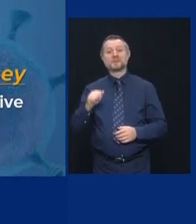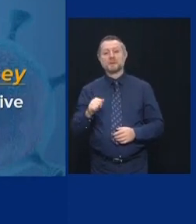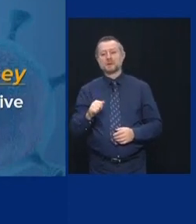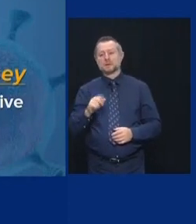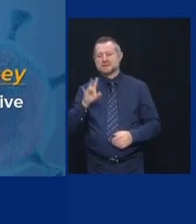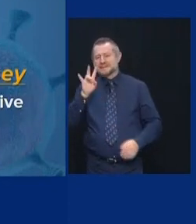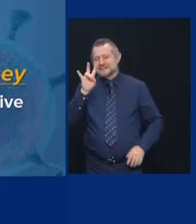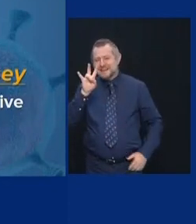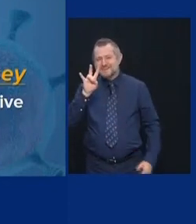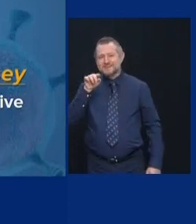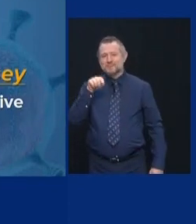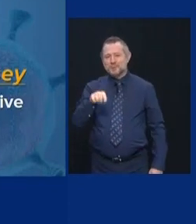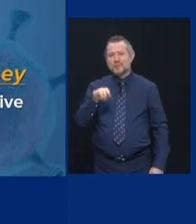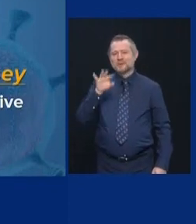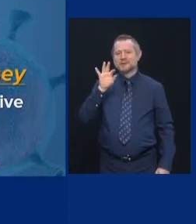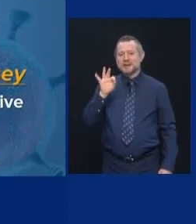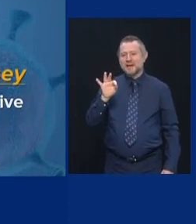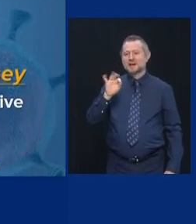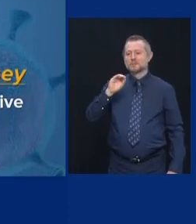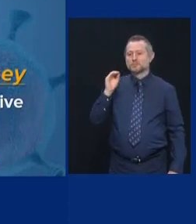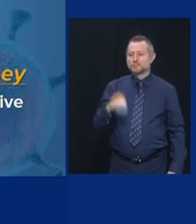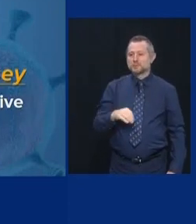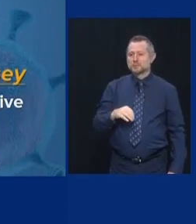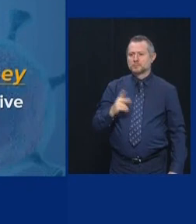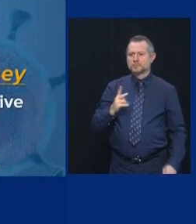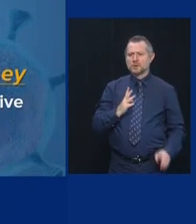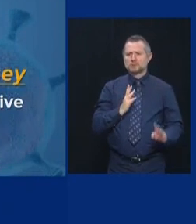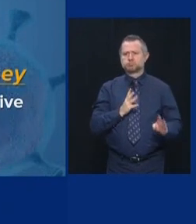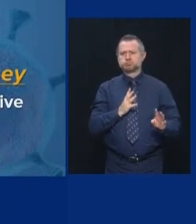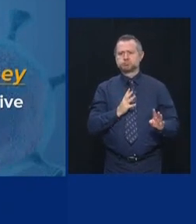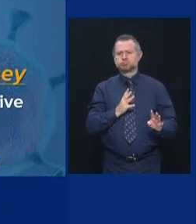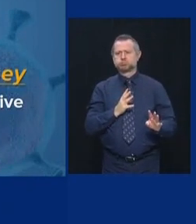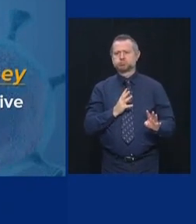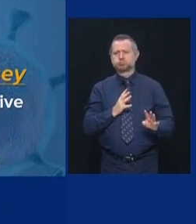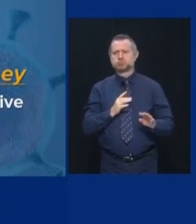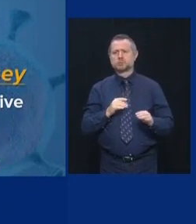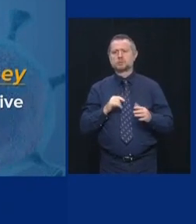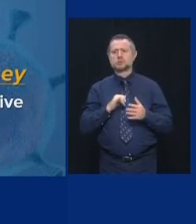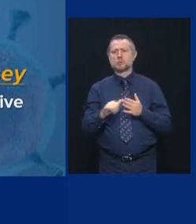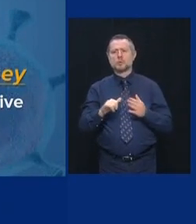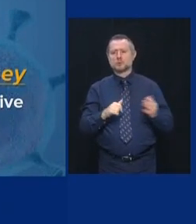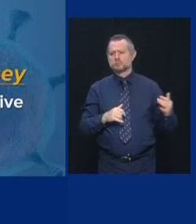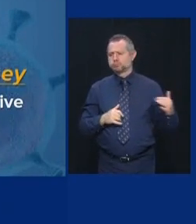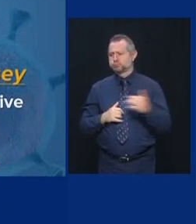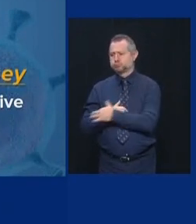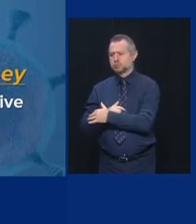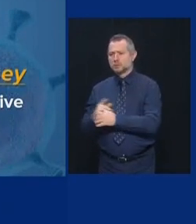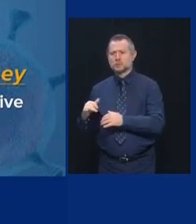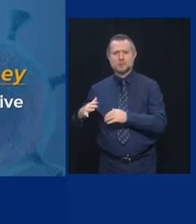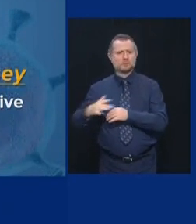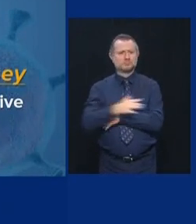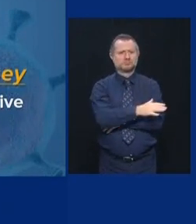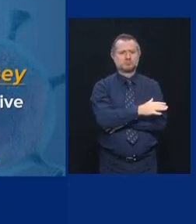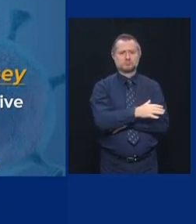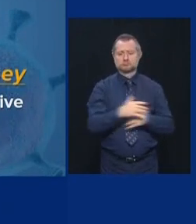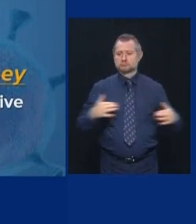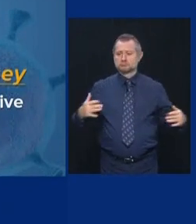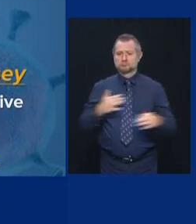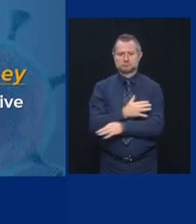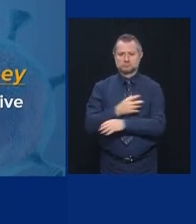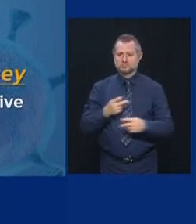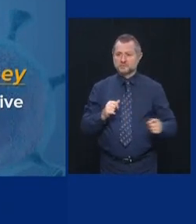We have people coming in and out of here every day from these states. We have people flying in from other countries.